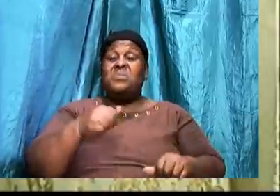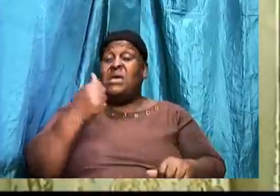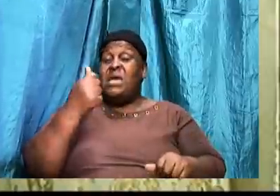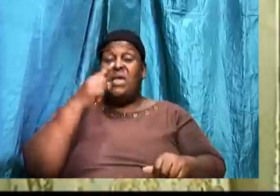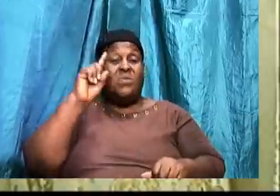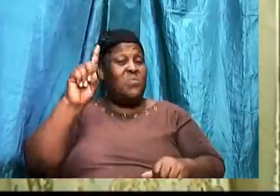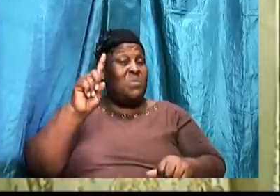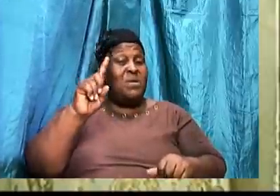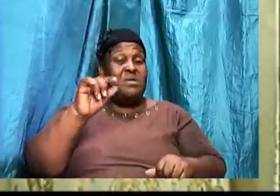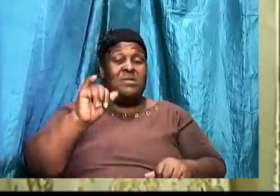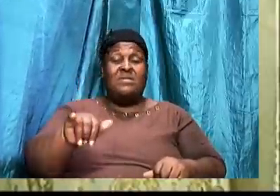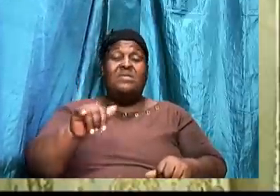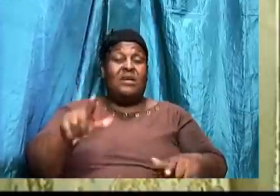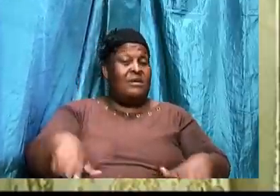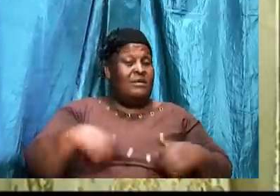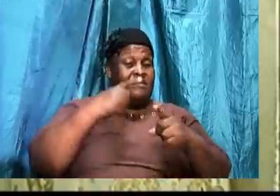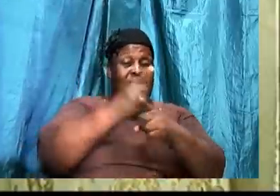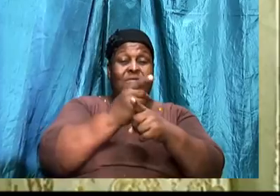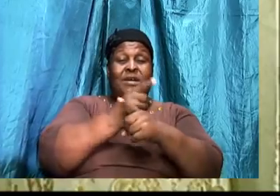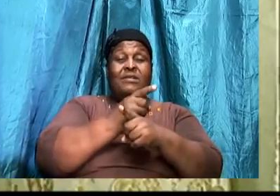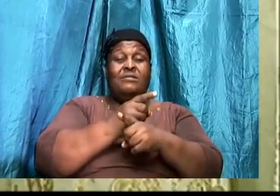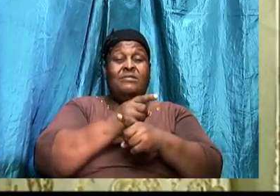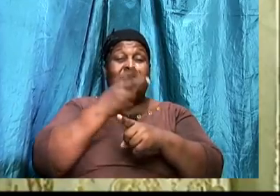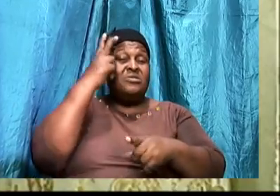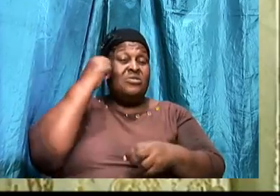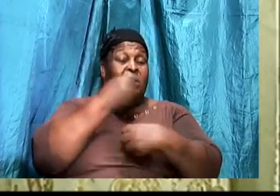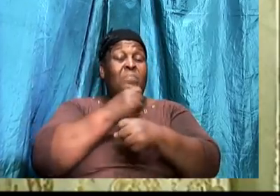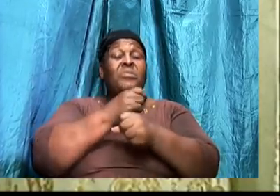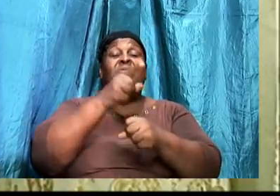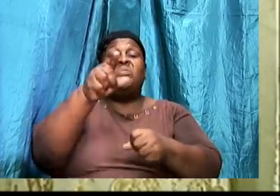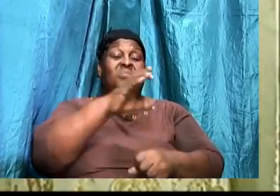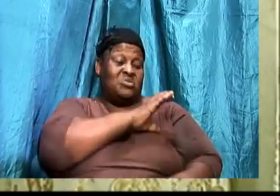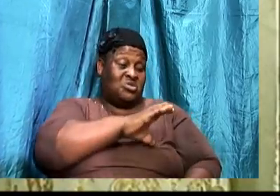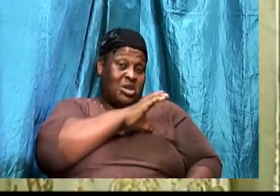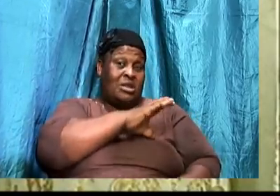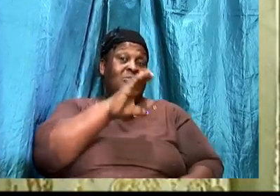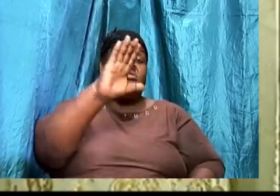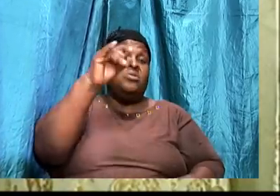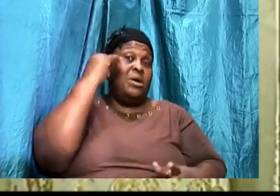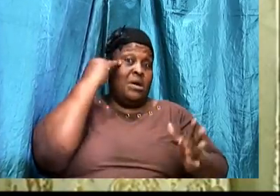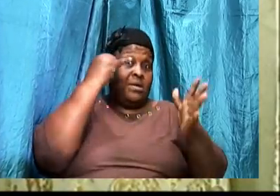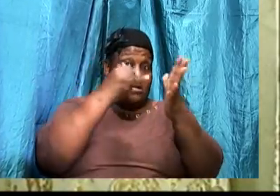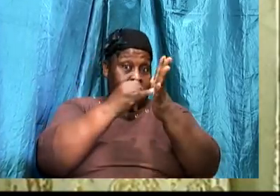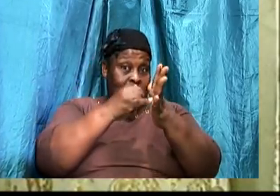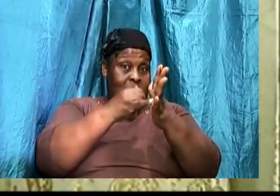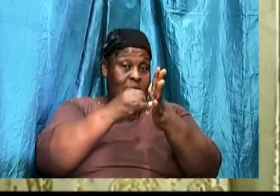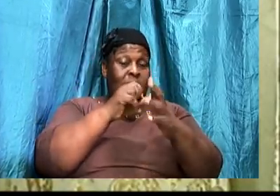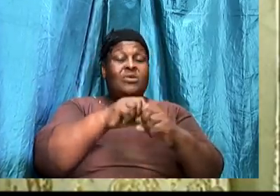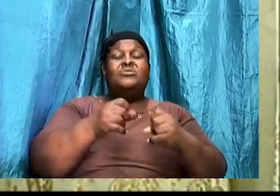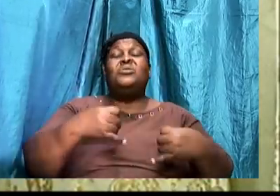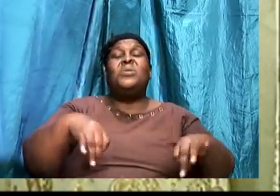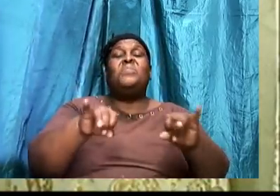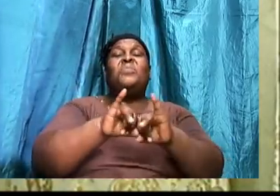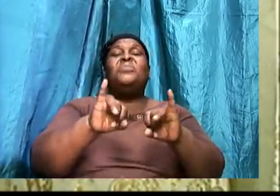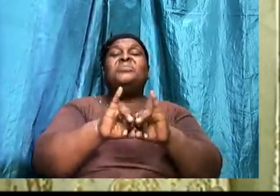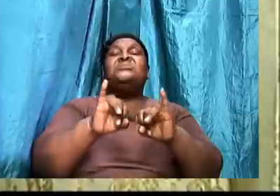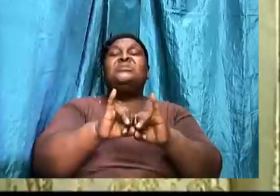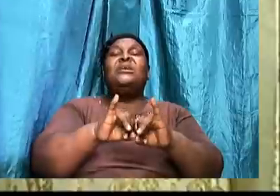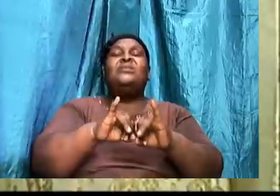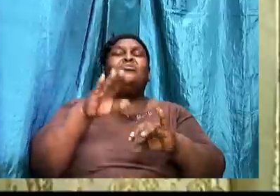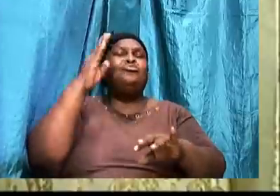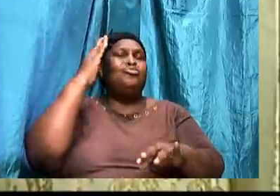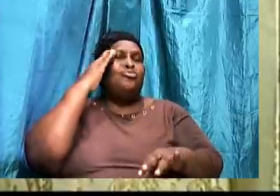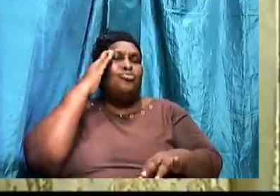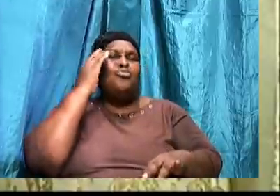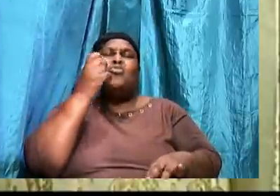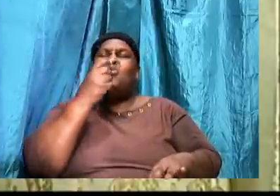Challenging your identity. And it is important that we know who we are. We know what our beliefs are. And we know